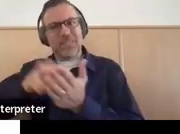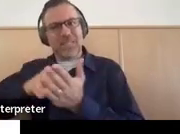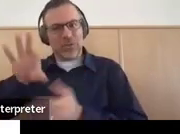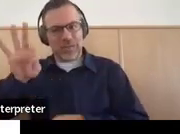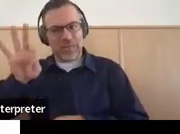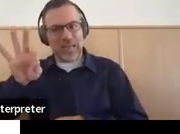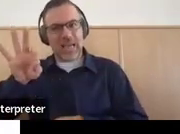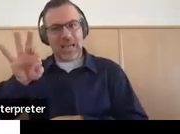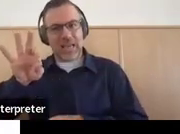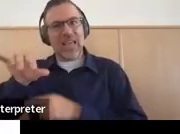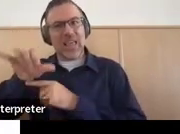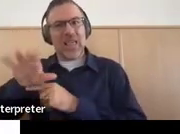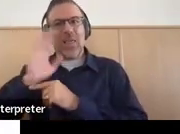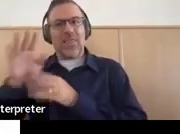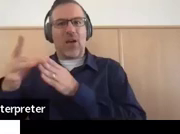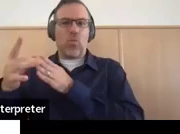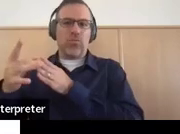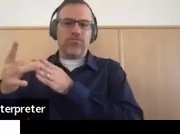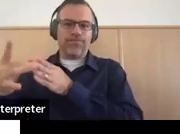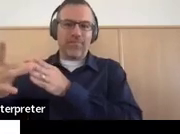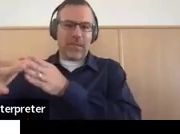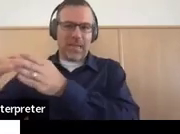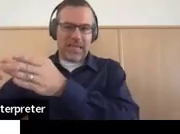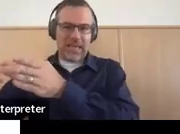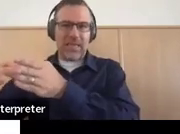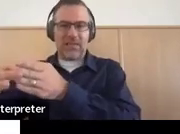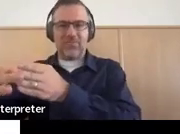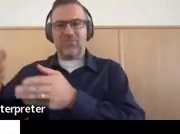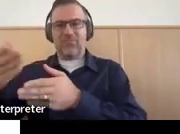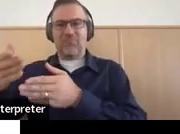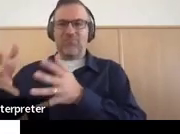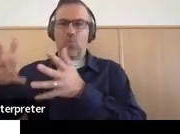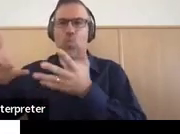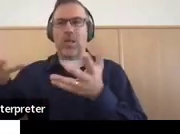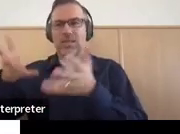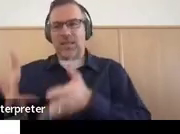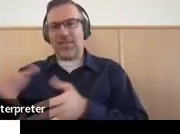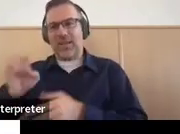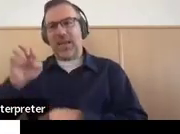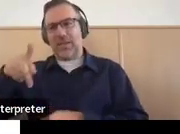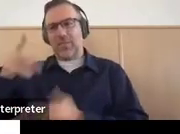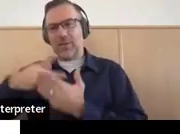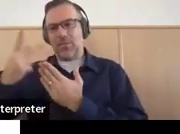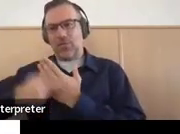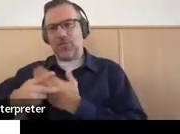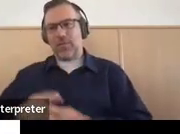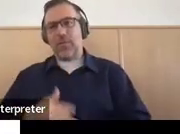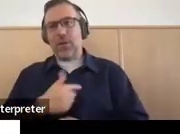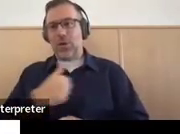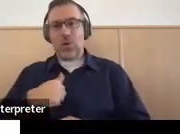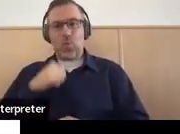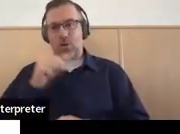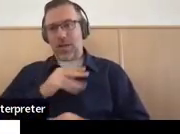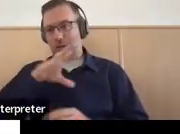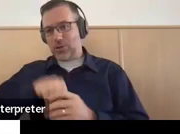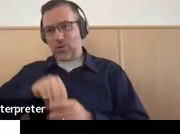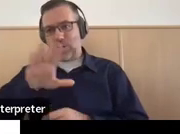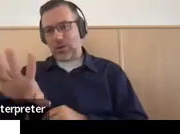drives the bus for the rest of the IEP programming. We're not attending your meetings, so